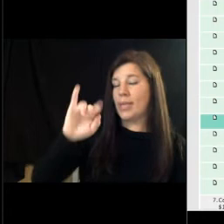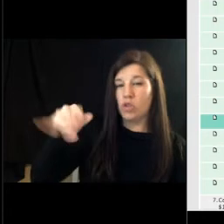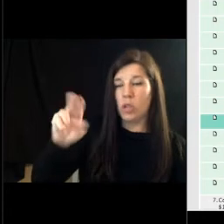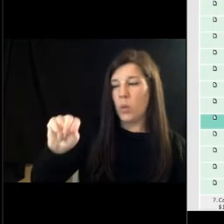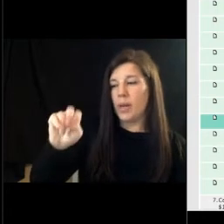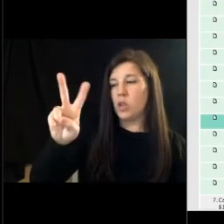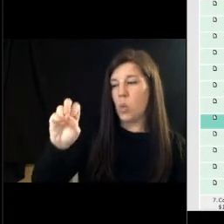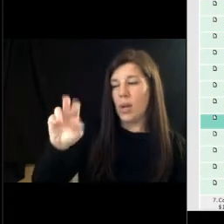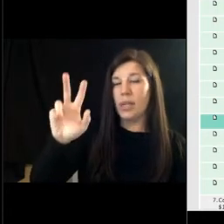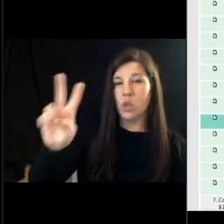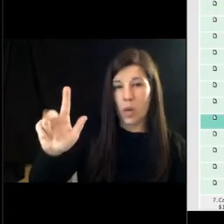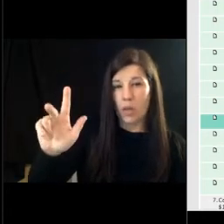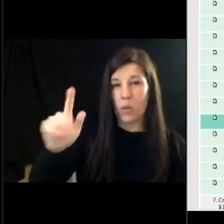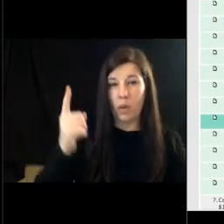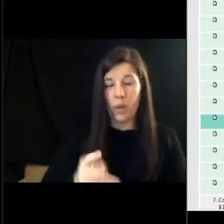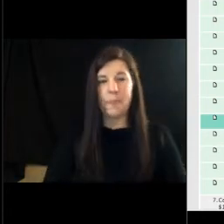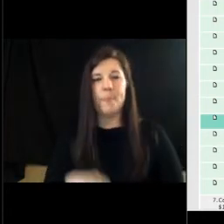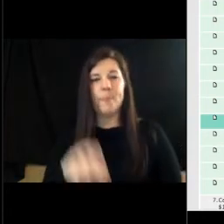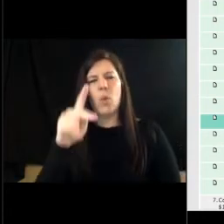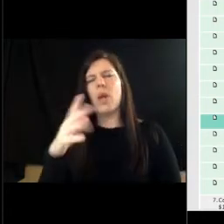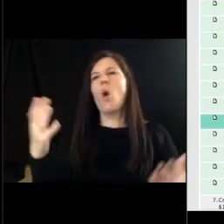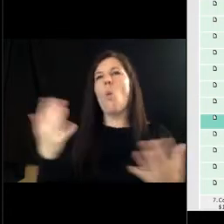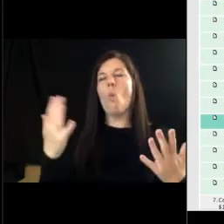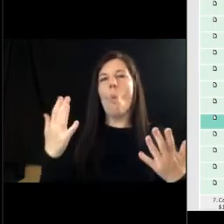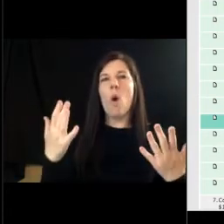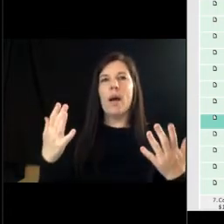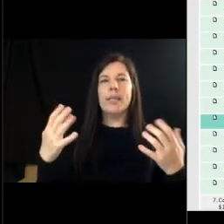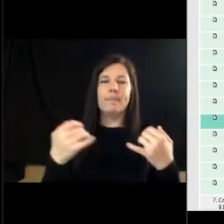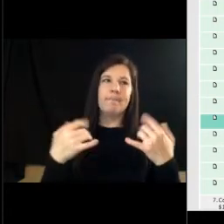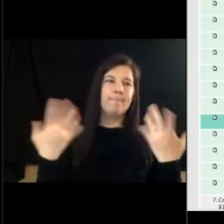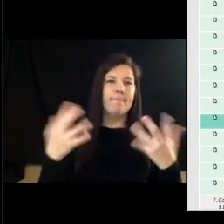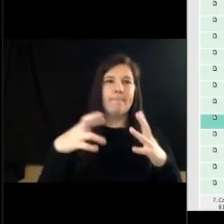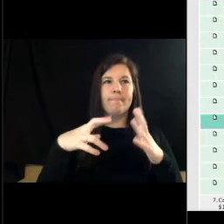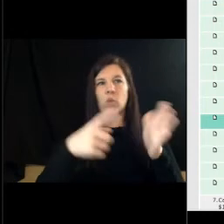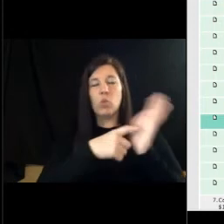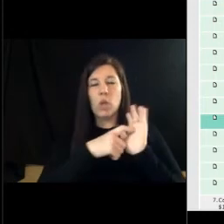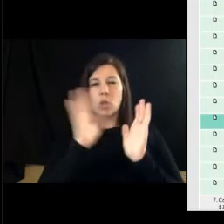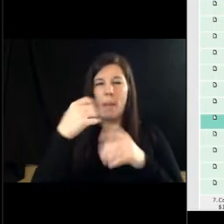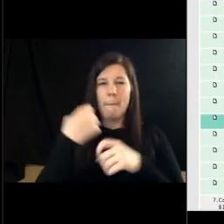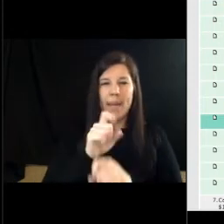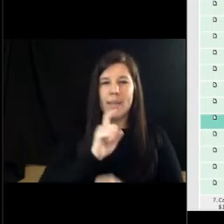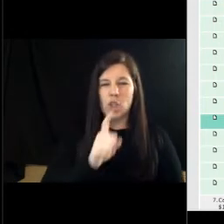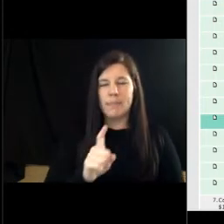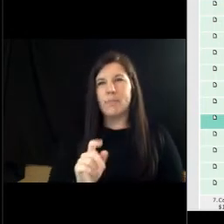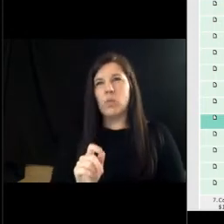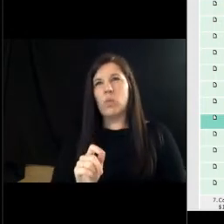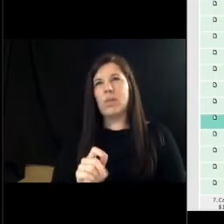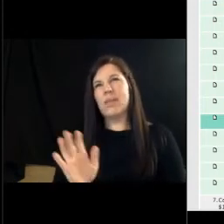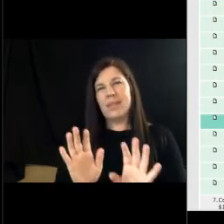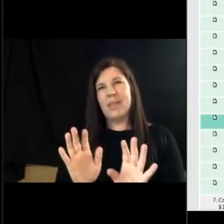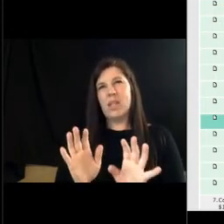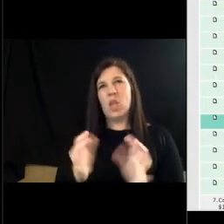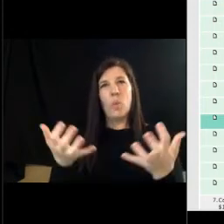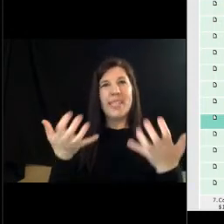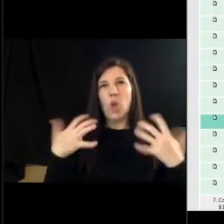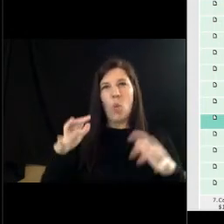um what parameters are we going to use to make sure that we hire like we don't want to do this to benefit out-of-state folks we